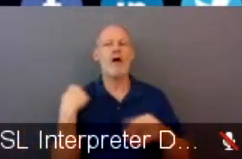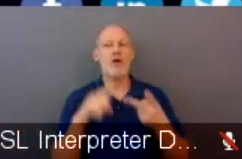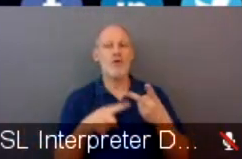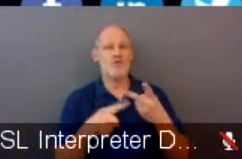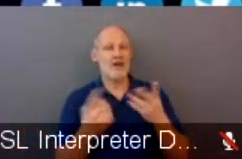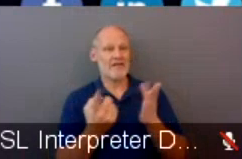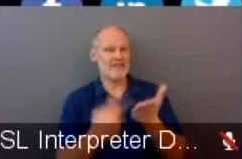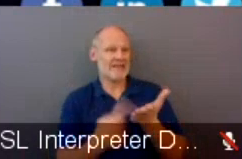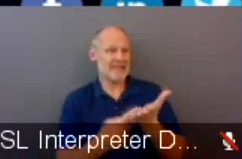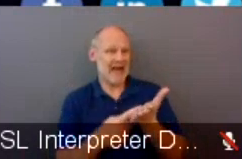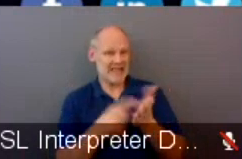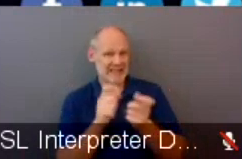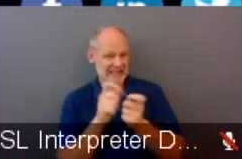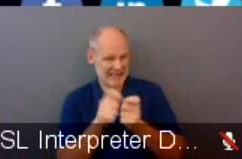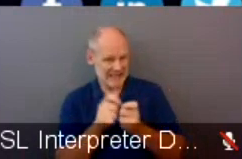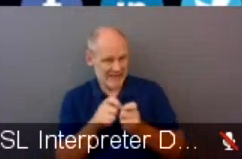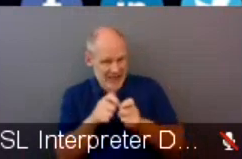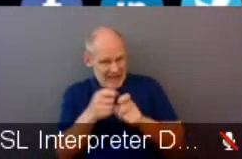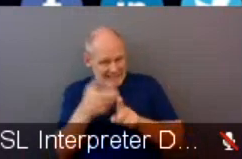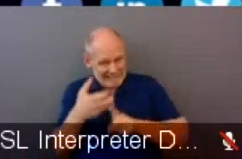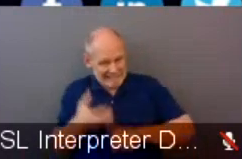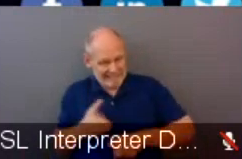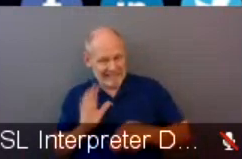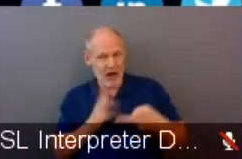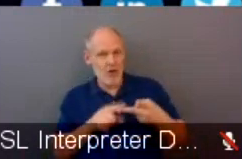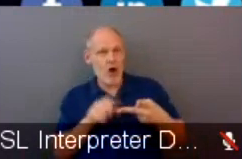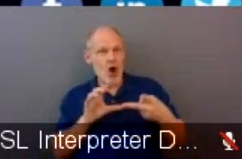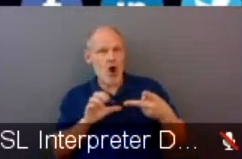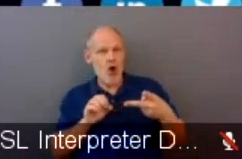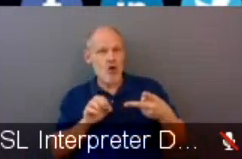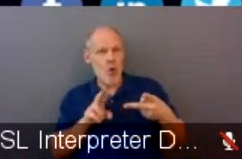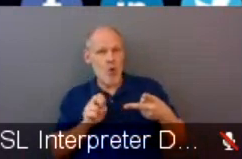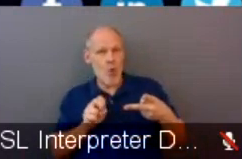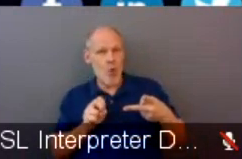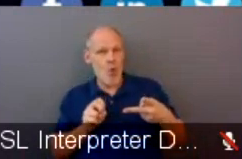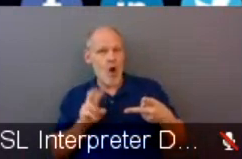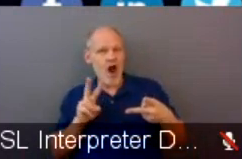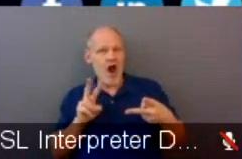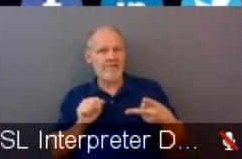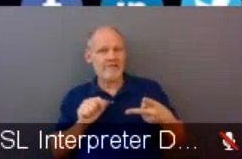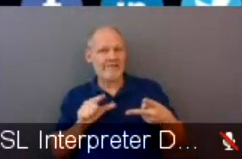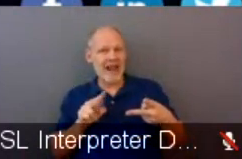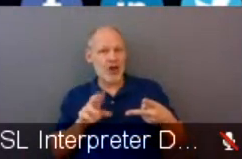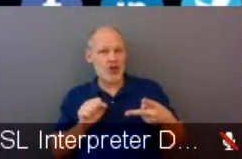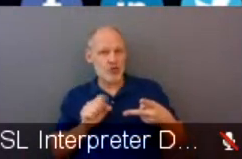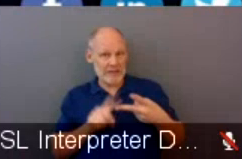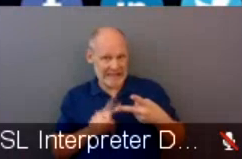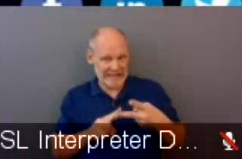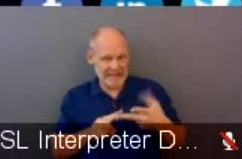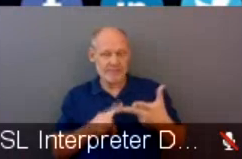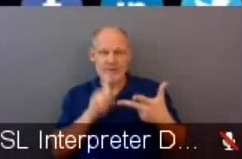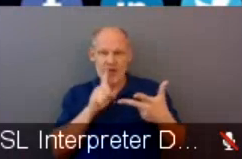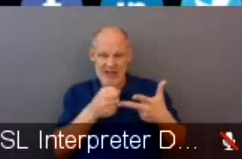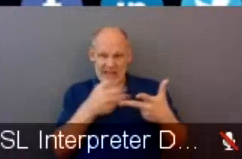building on building on and building out the practices of DEI. So I'm really excited.